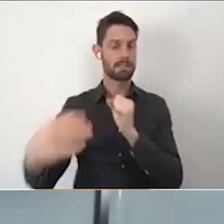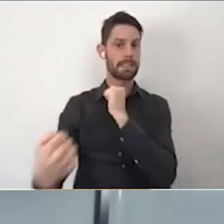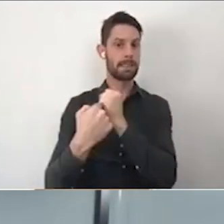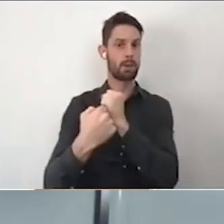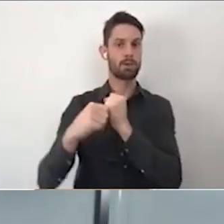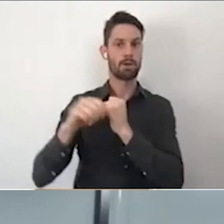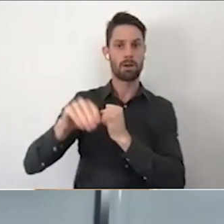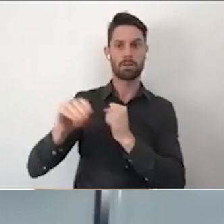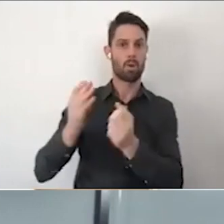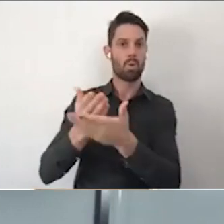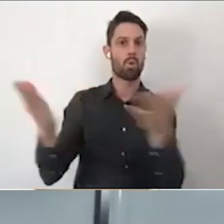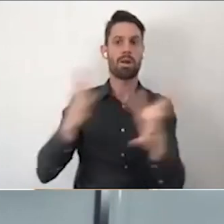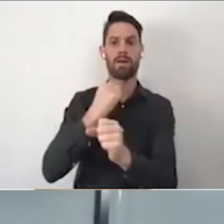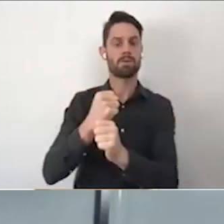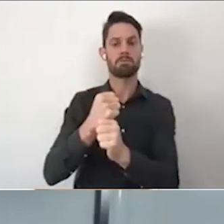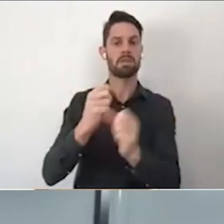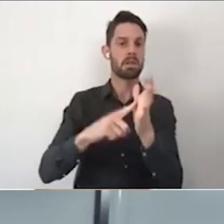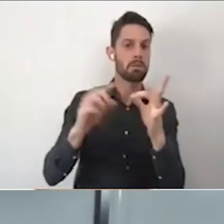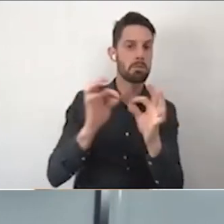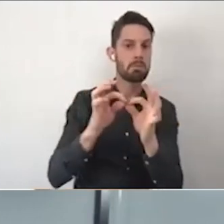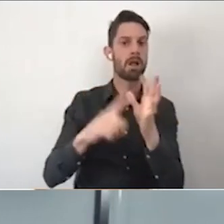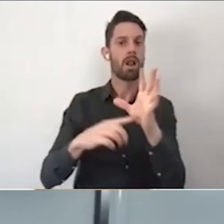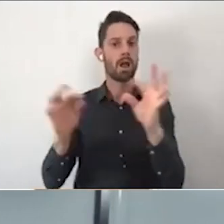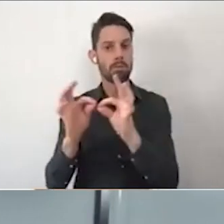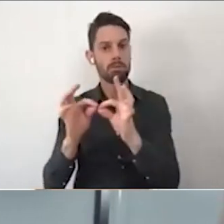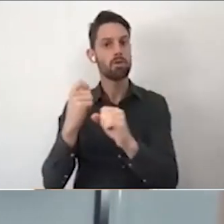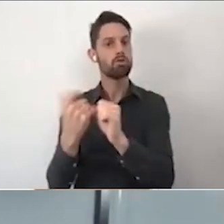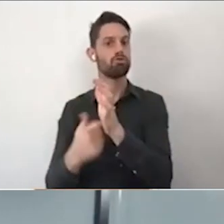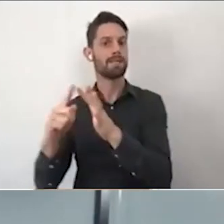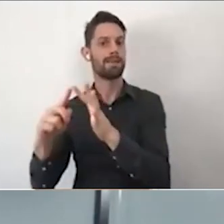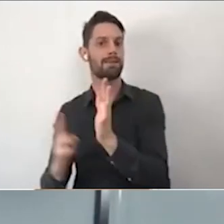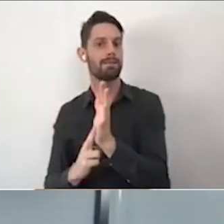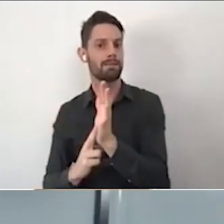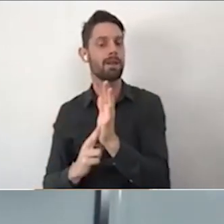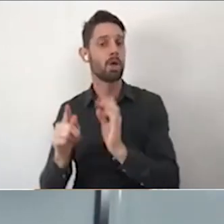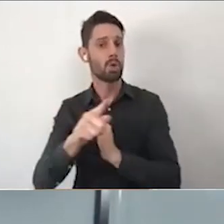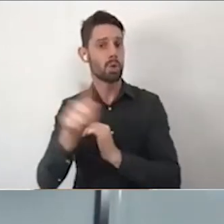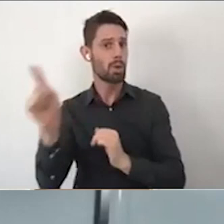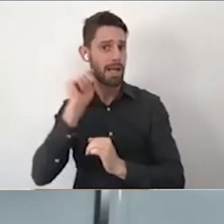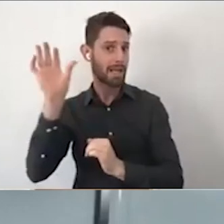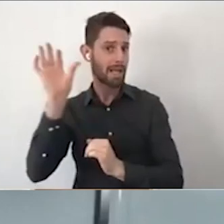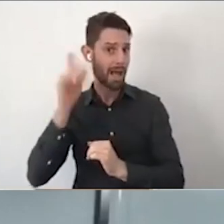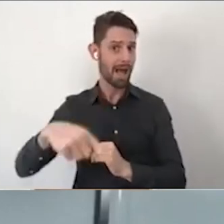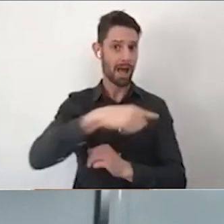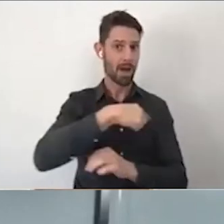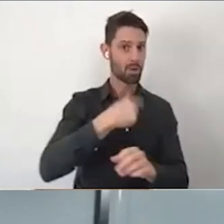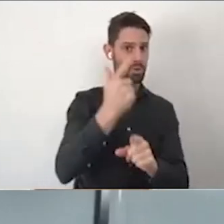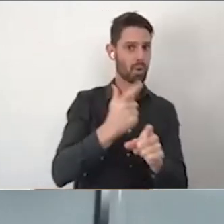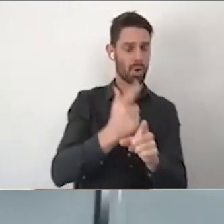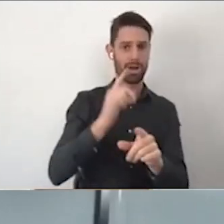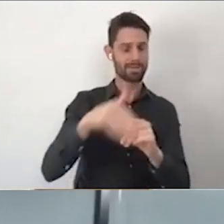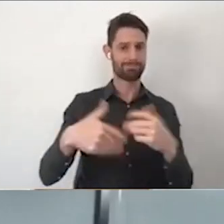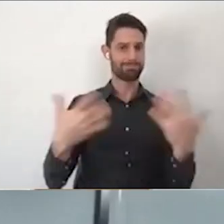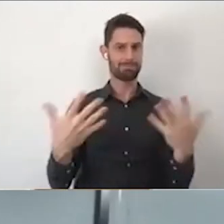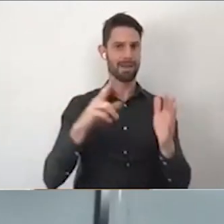You'll hear about the genuine lack of consultation, the lack, sorry, the lack of genuine consultation about the introduction of